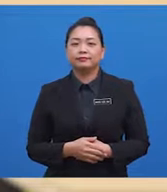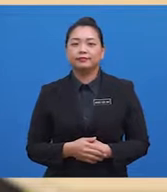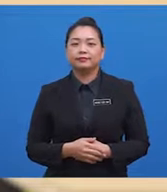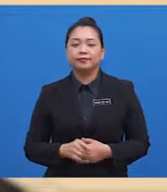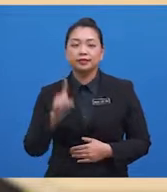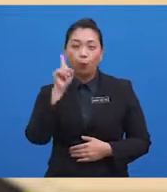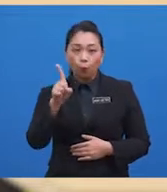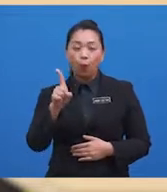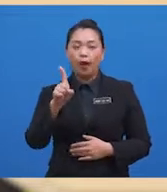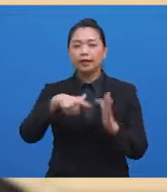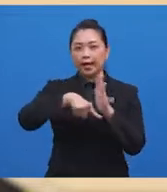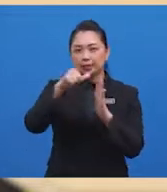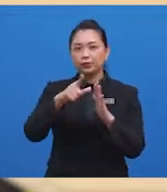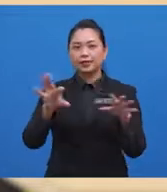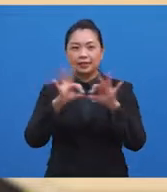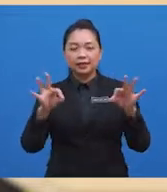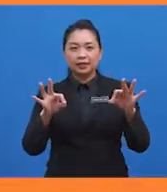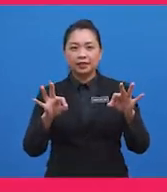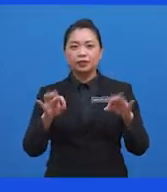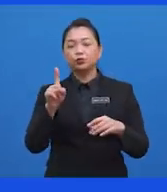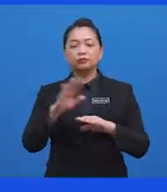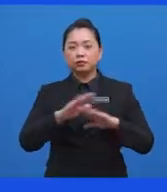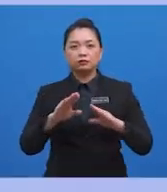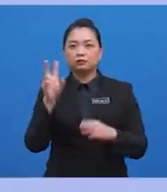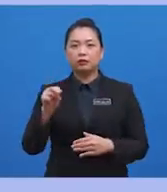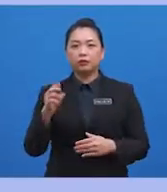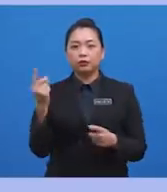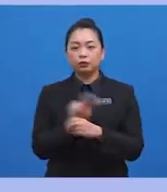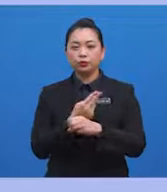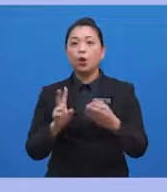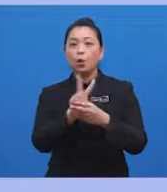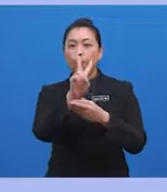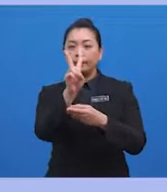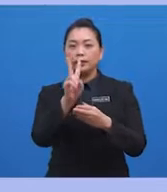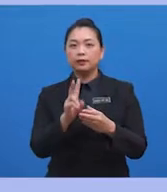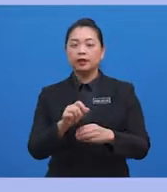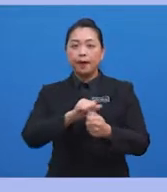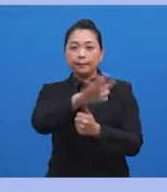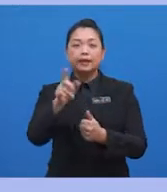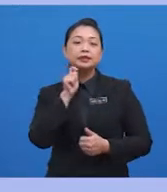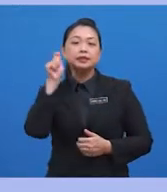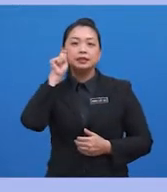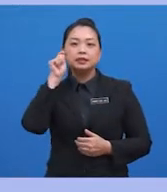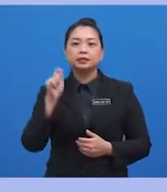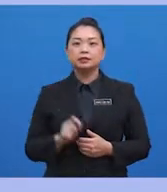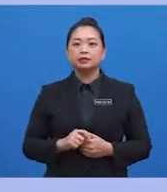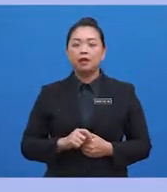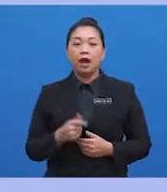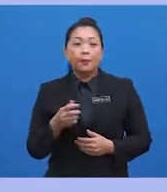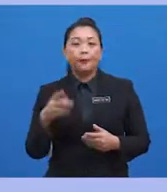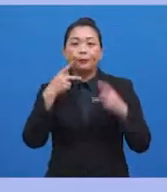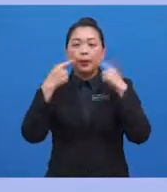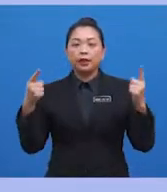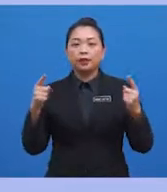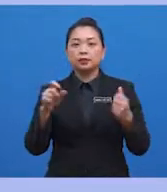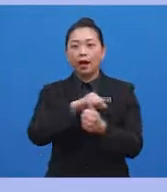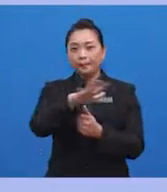extra sentence which you need not use. Vaping among teens. Vaping devices are popular among